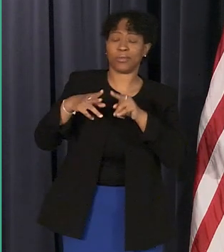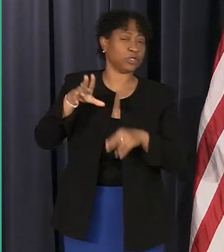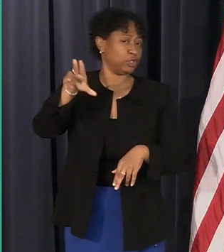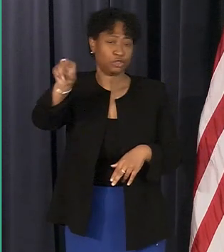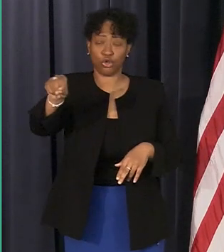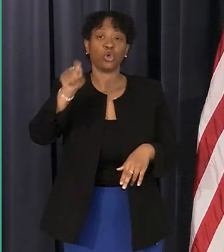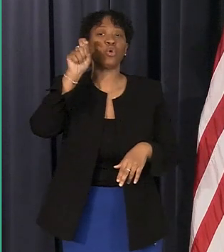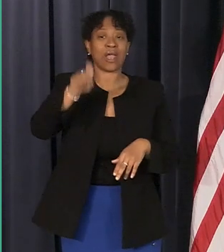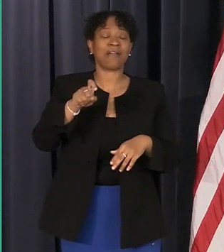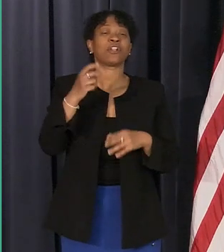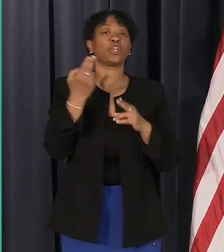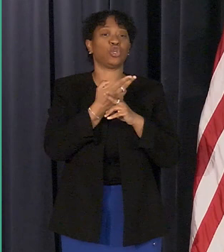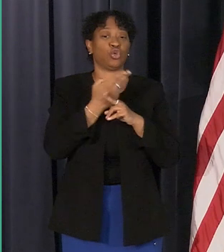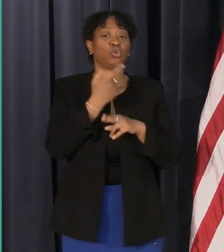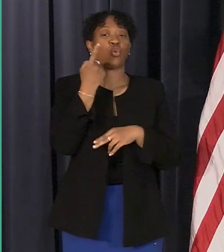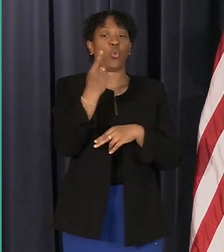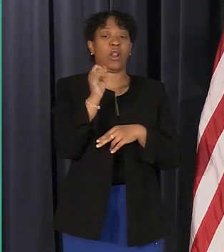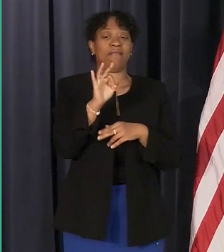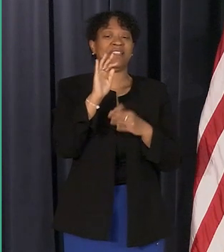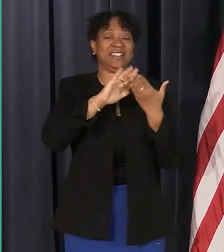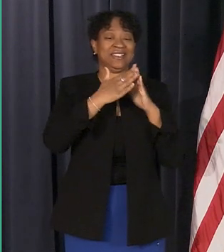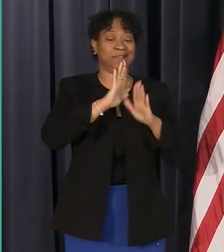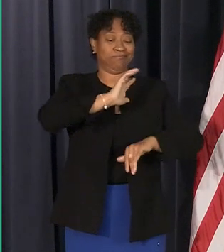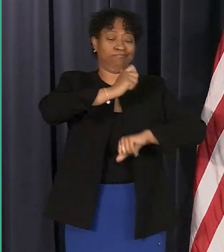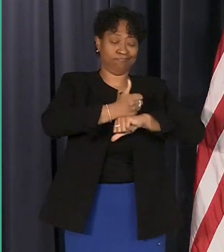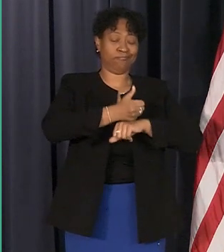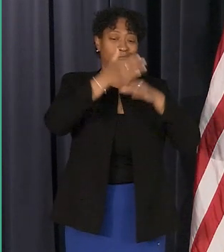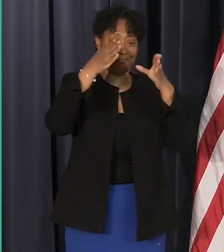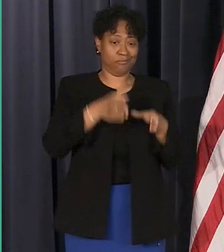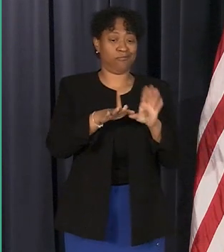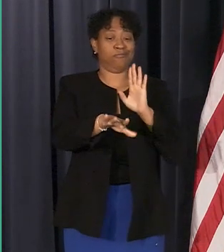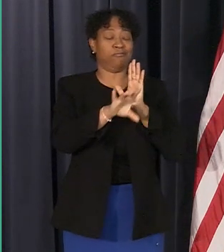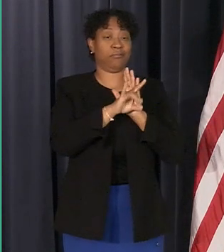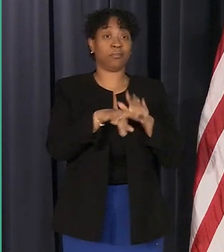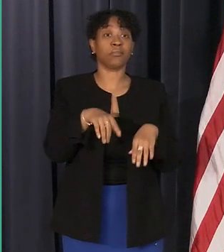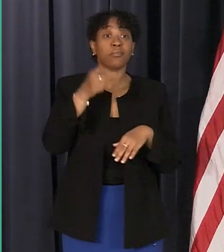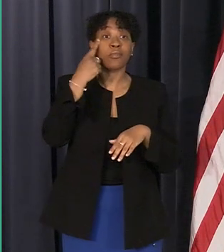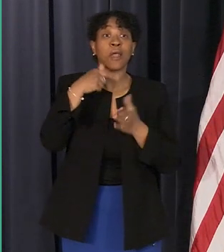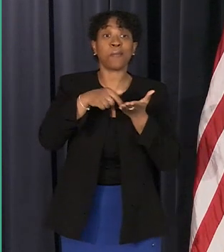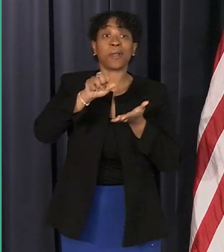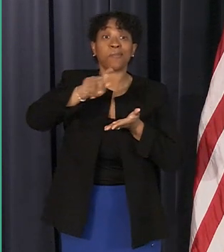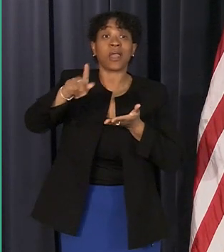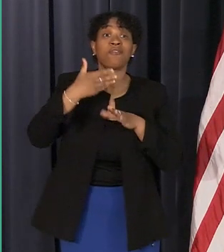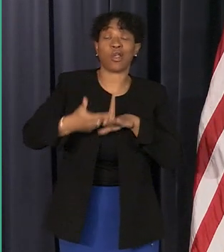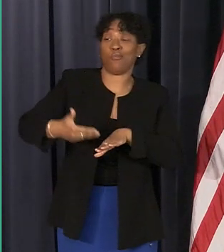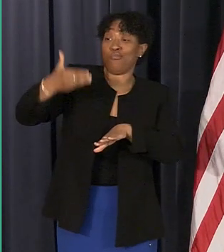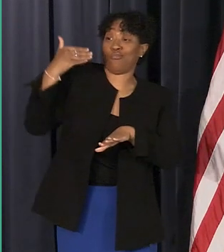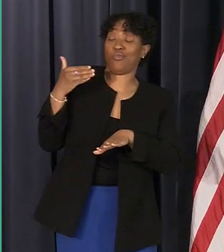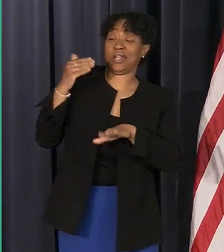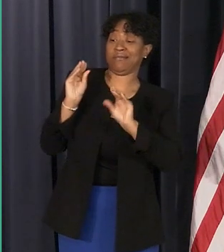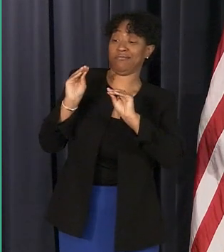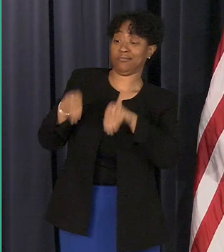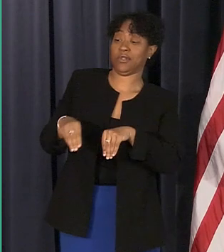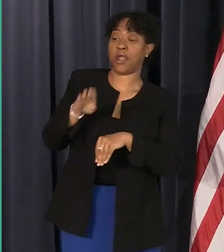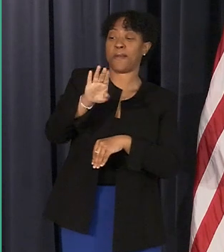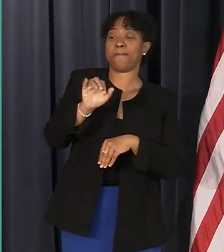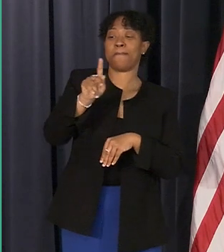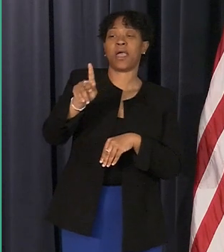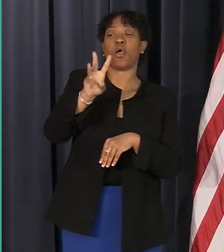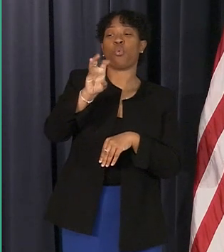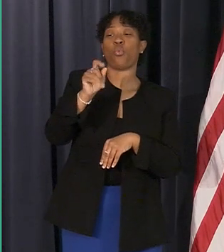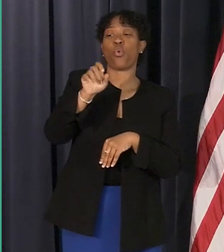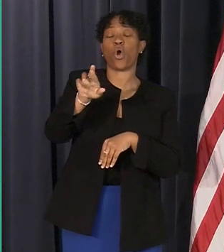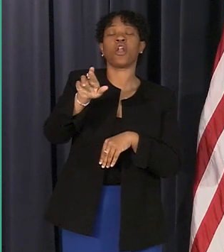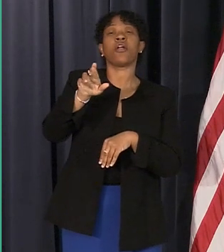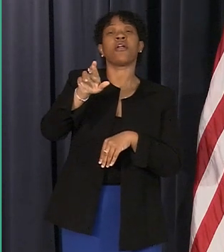one of the city contracted plumbers no reimbursement for previously installed backwater valves